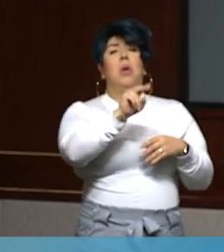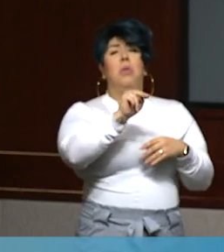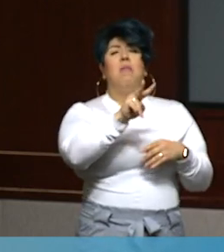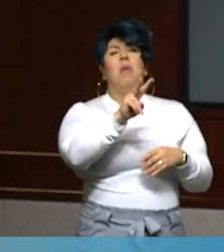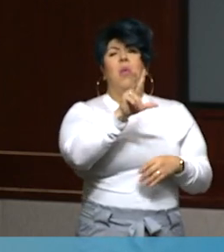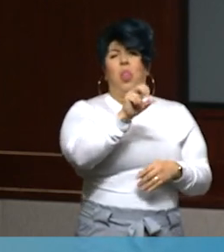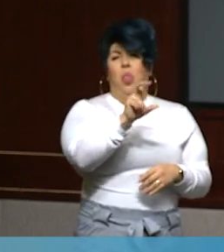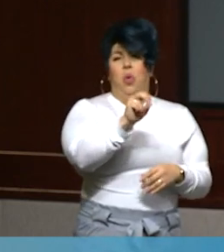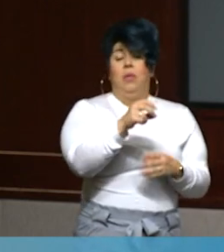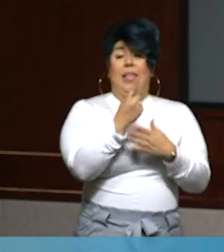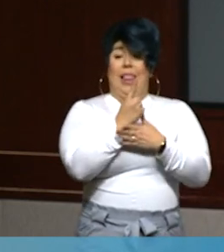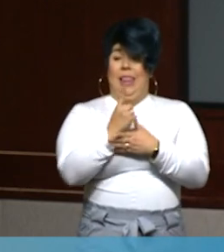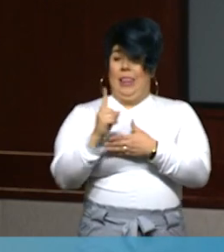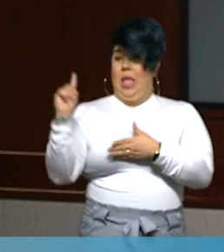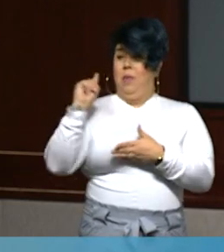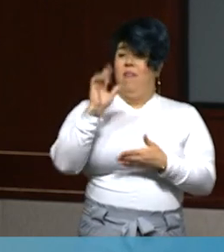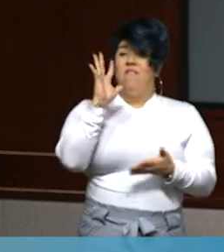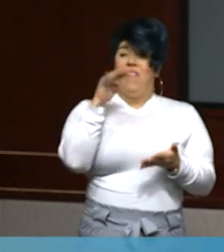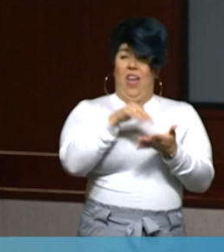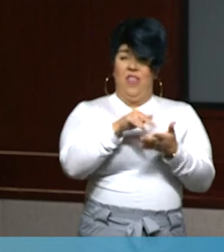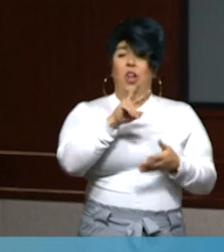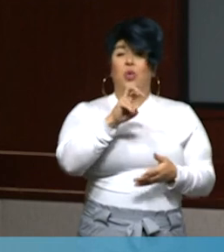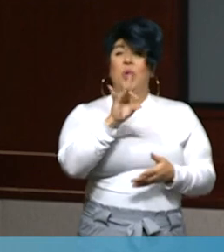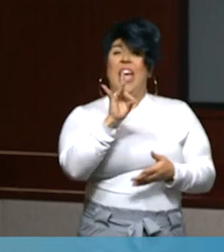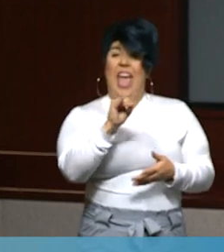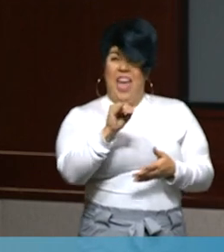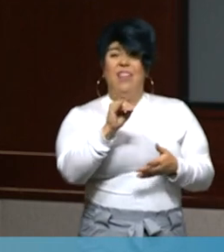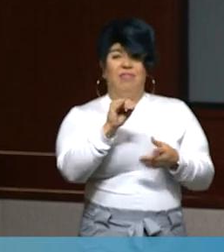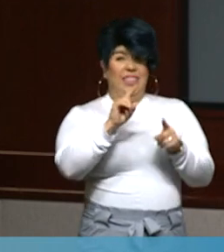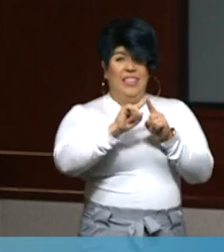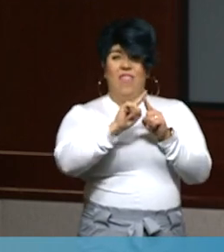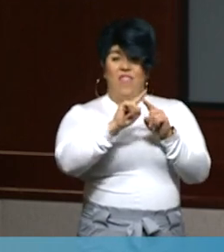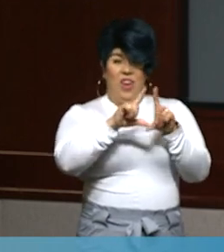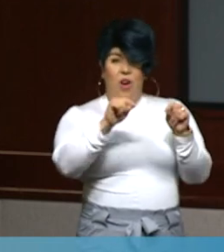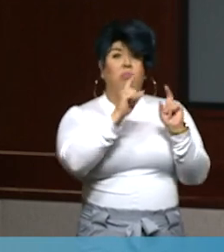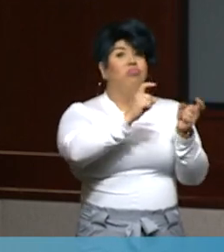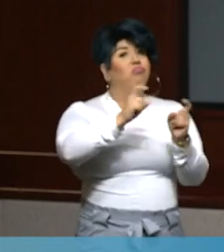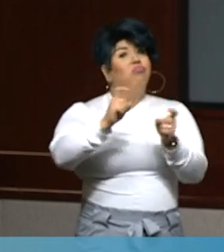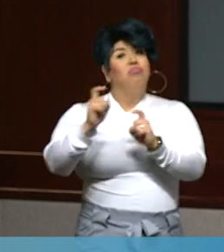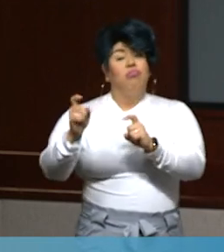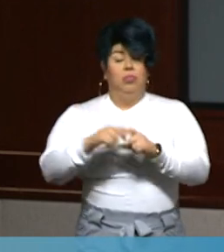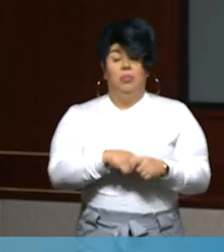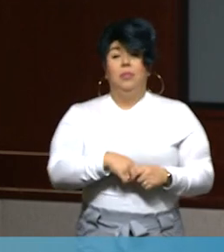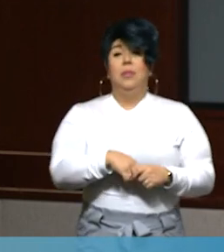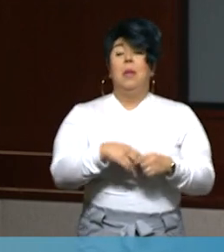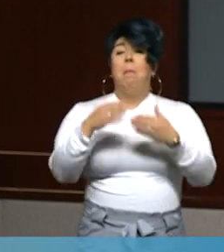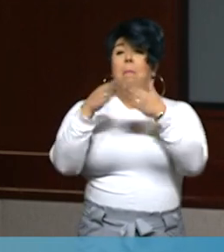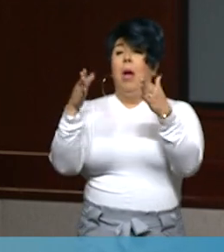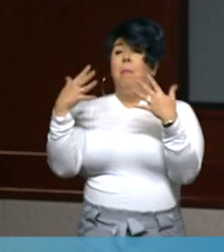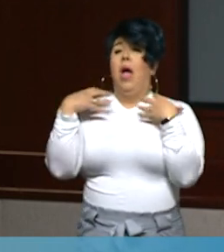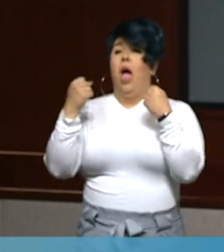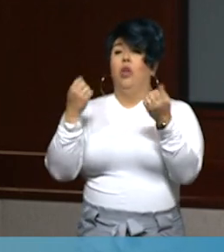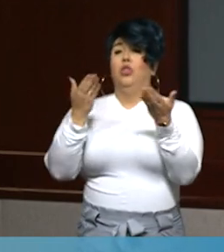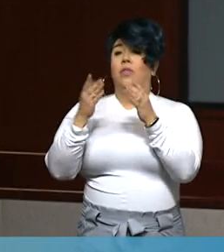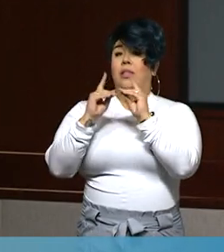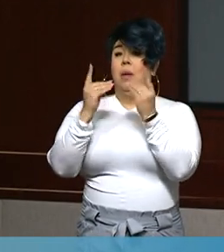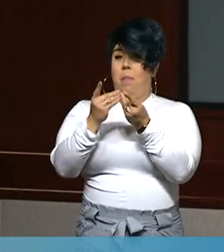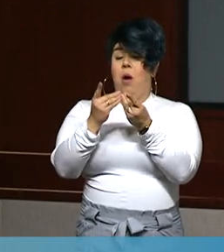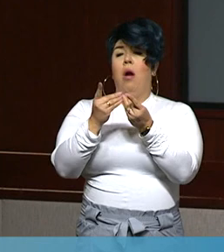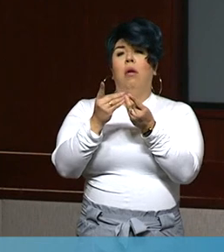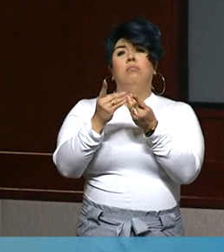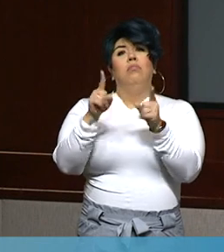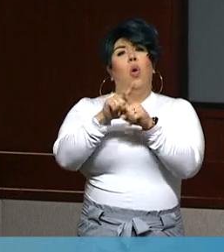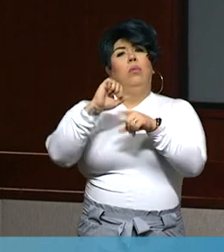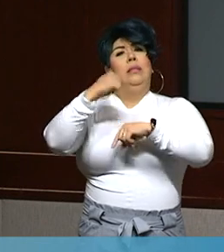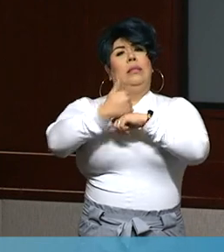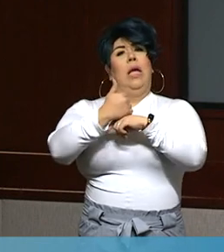last week, 5,208 gift cards were distributed. The Public Health Services Department also staffs a mobile testing